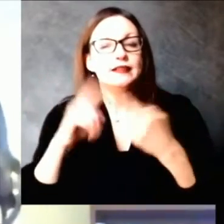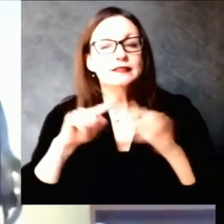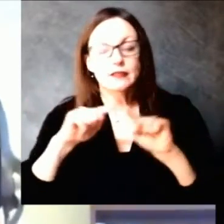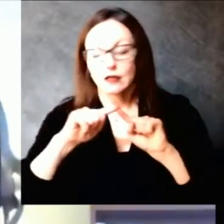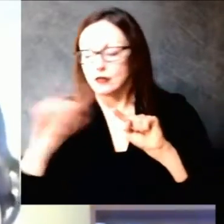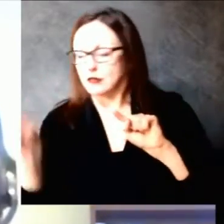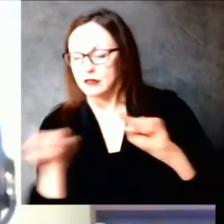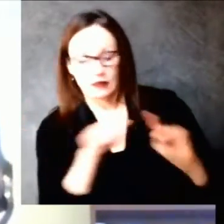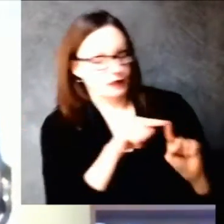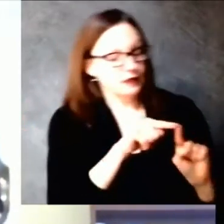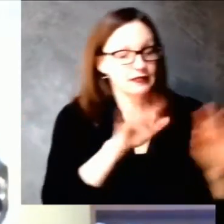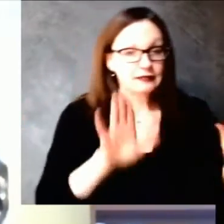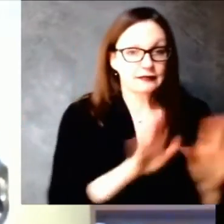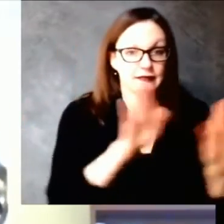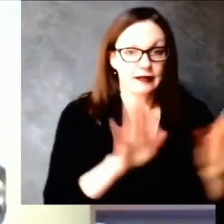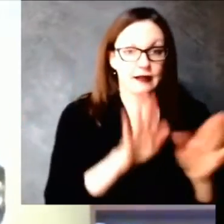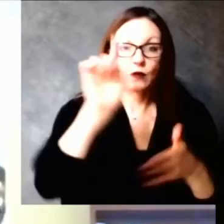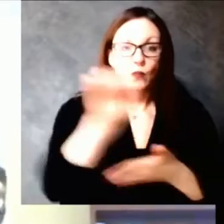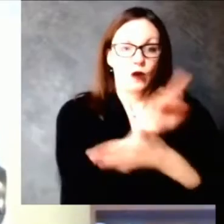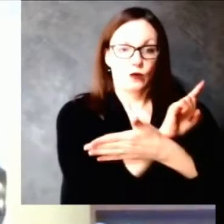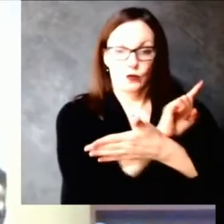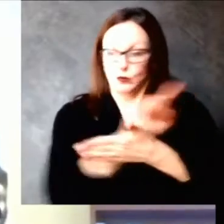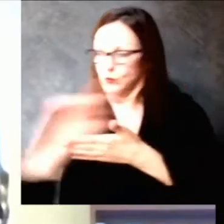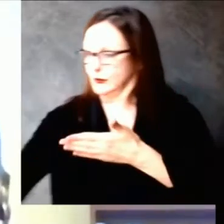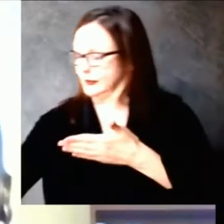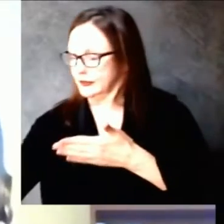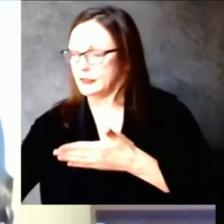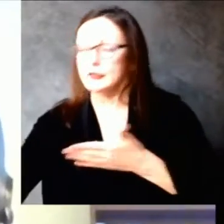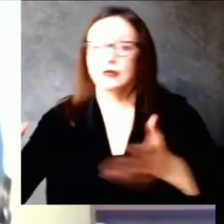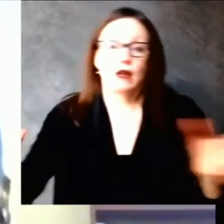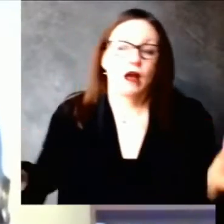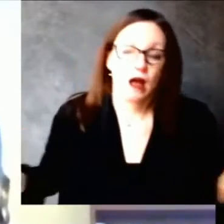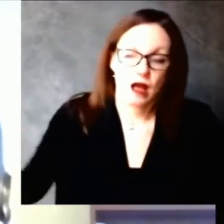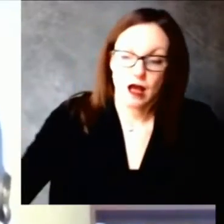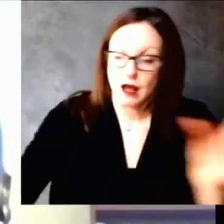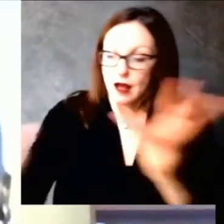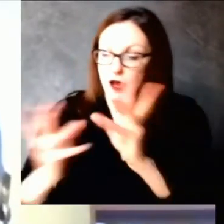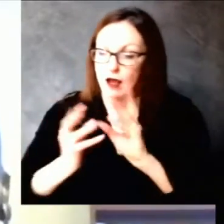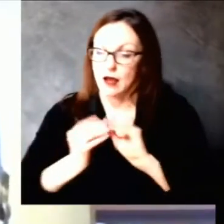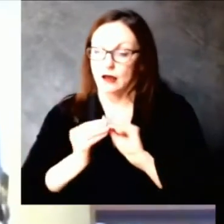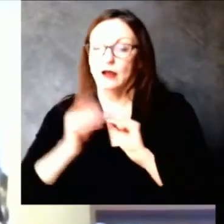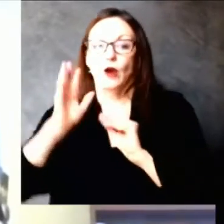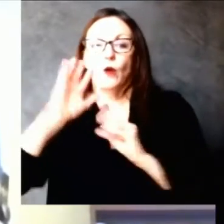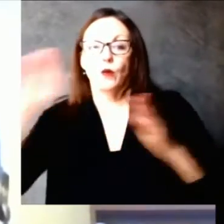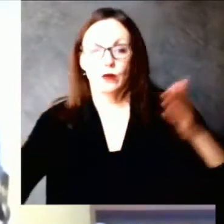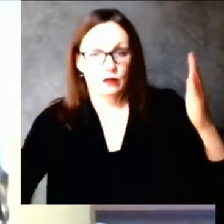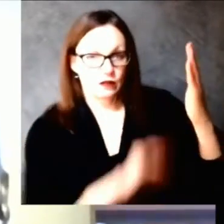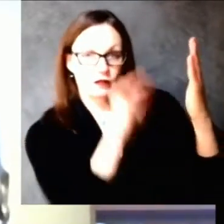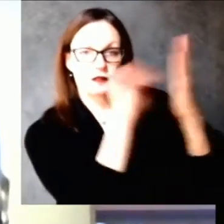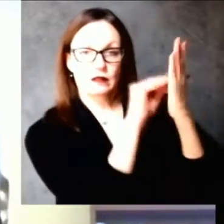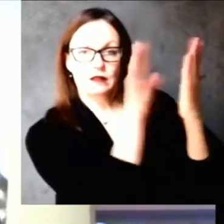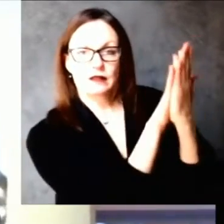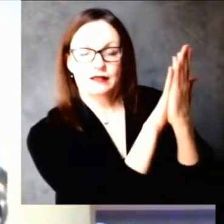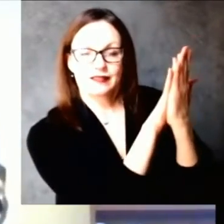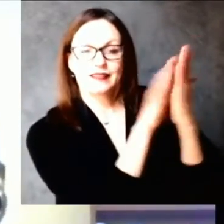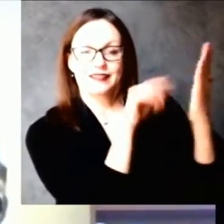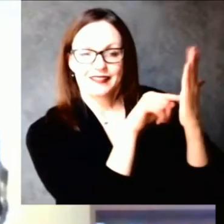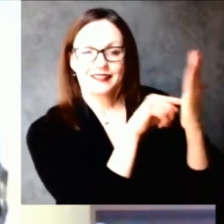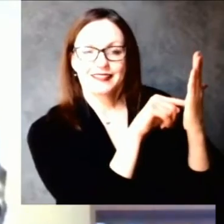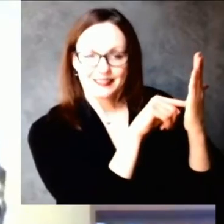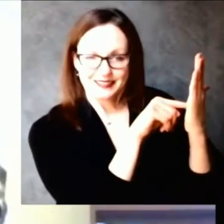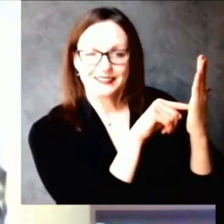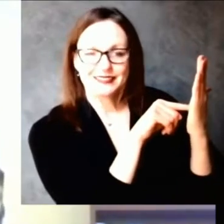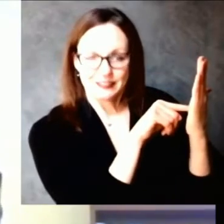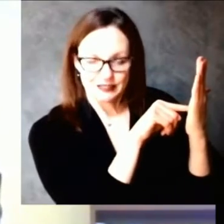would be lower than last week. One of the reasons that I think we're seeing lower, a little bit lower